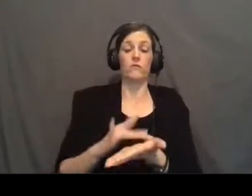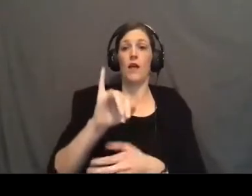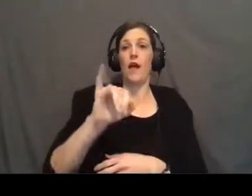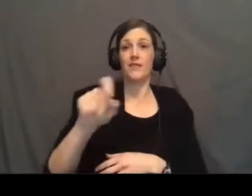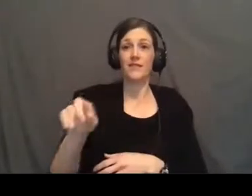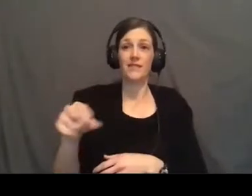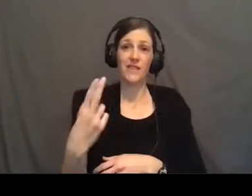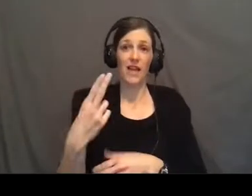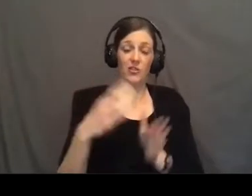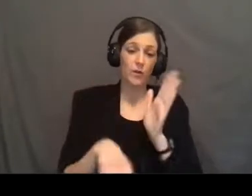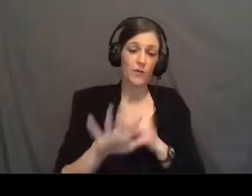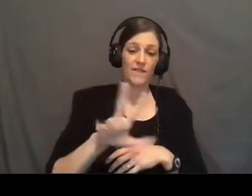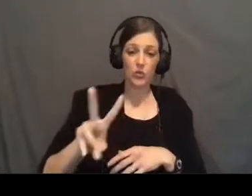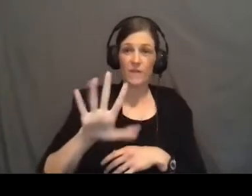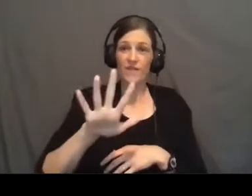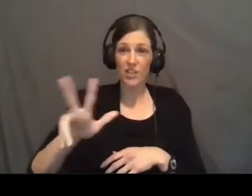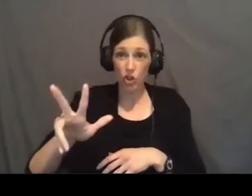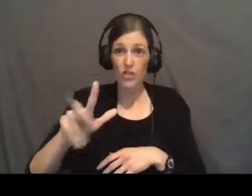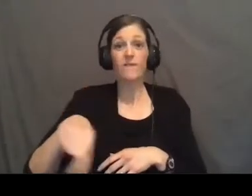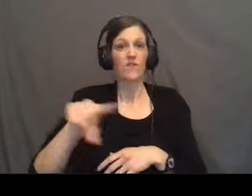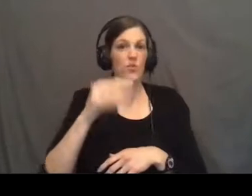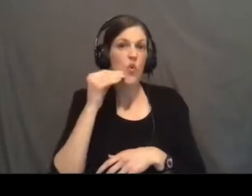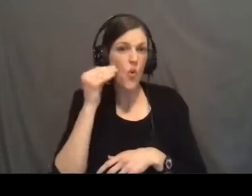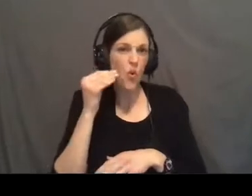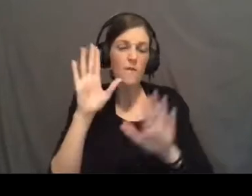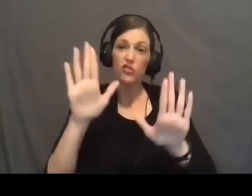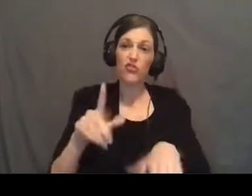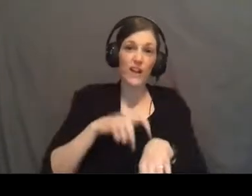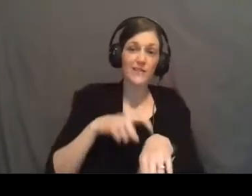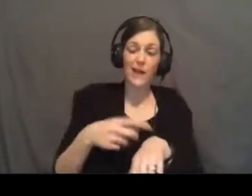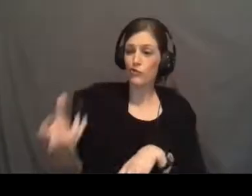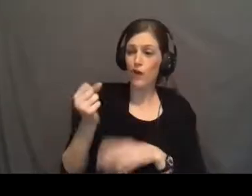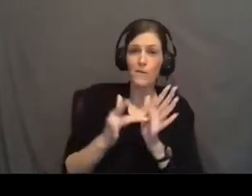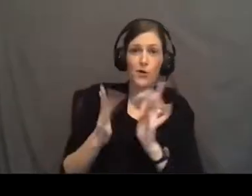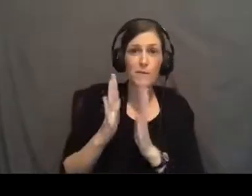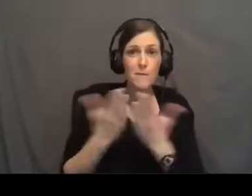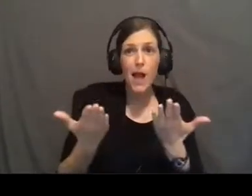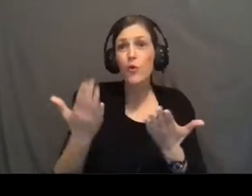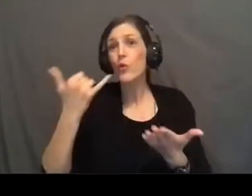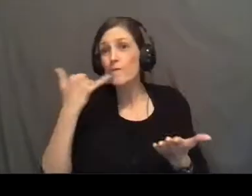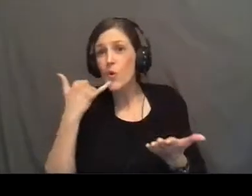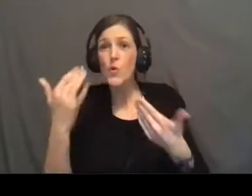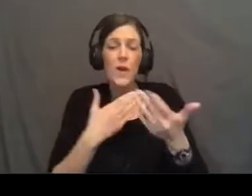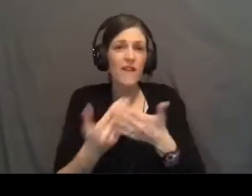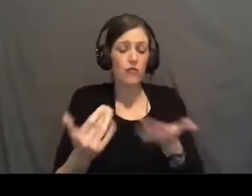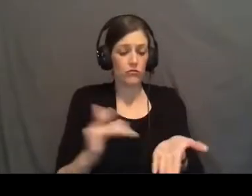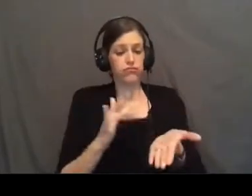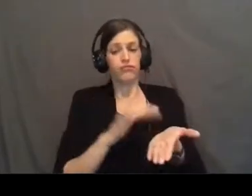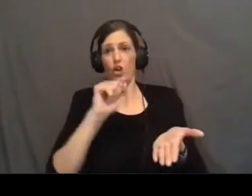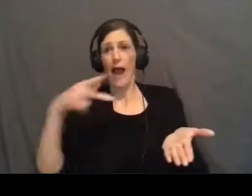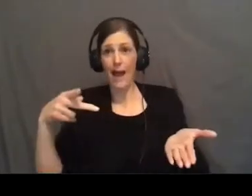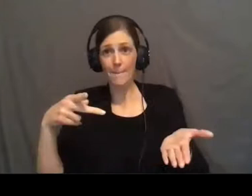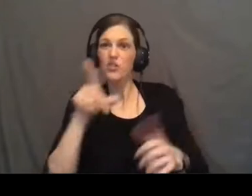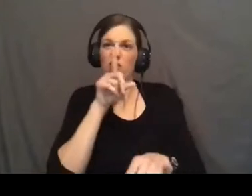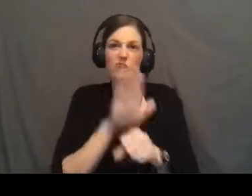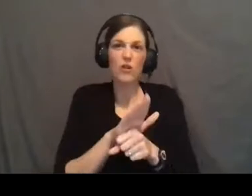chapter 52 and 53. For those of you at home, this is a great time to grab it. you get a phone, you know, pull out your phone, just promise